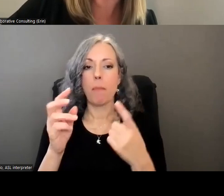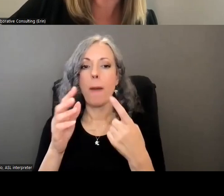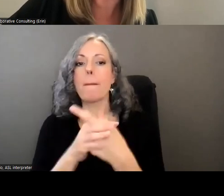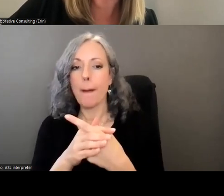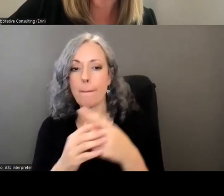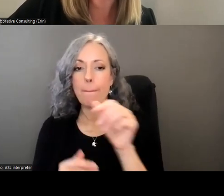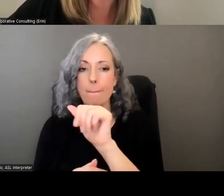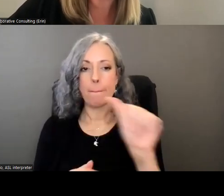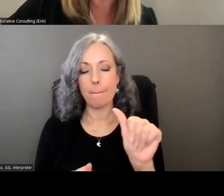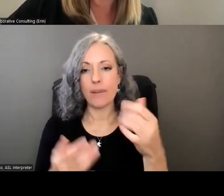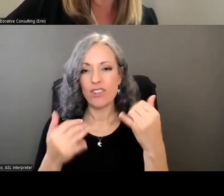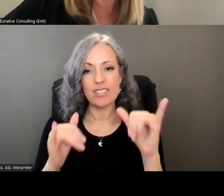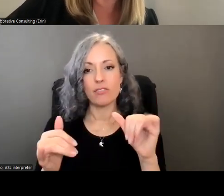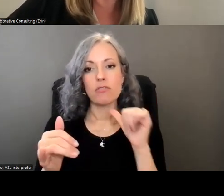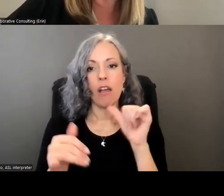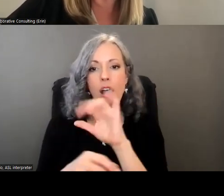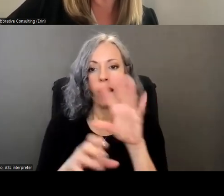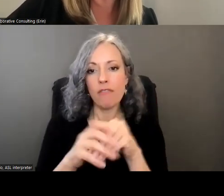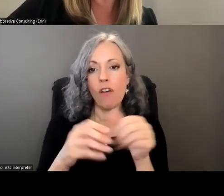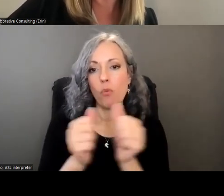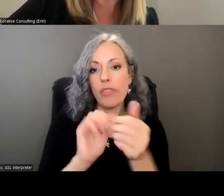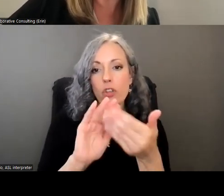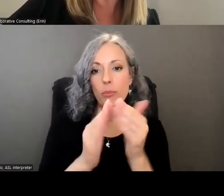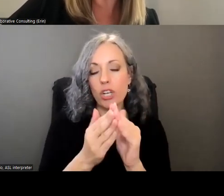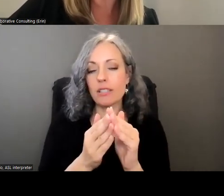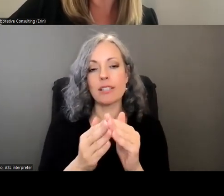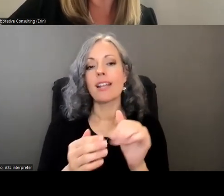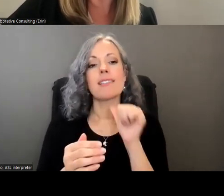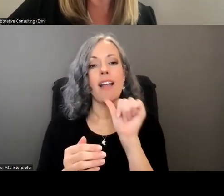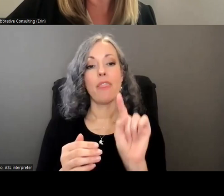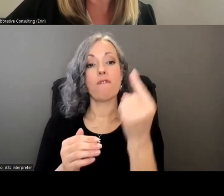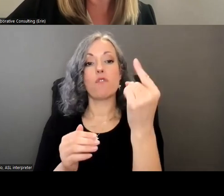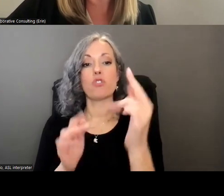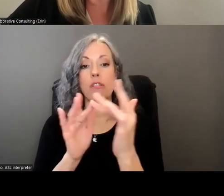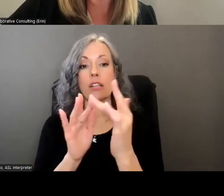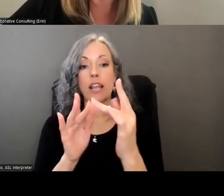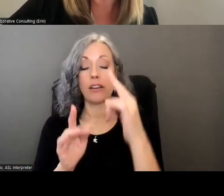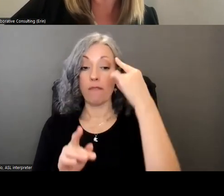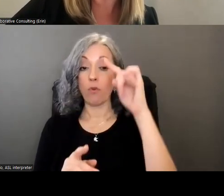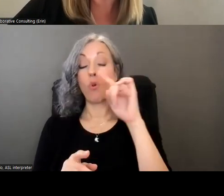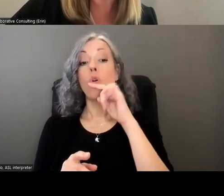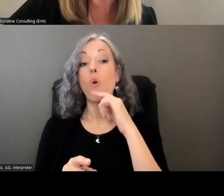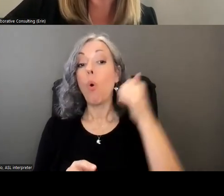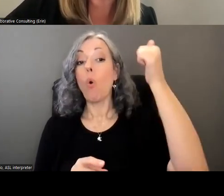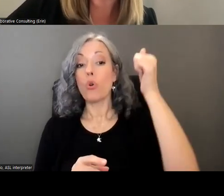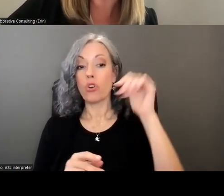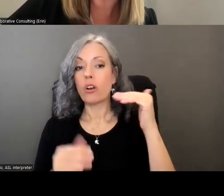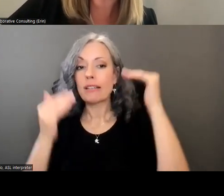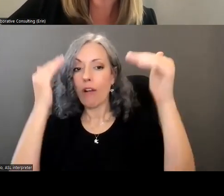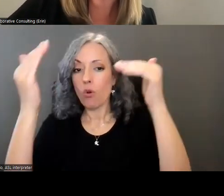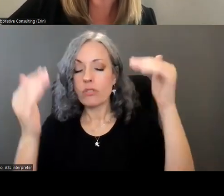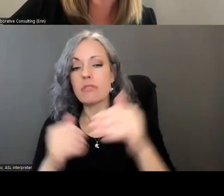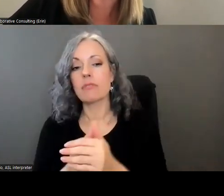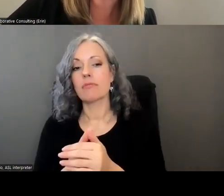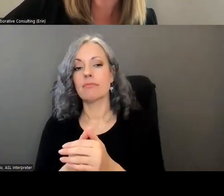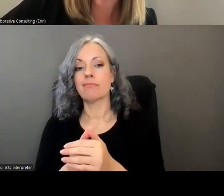hidden in their communities they feel they are not often the first point of contact for older adults and are often not found or known as a resource in their community